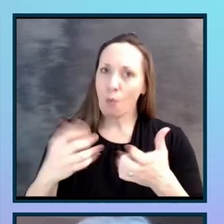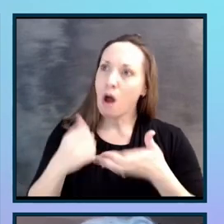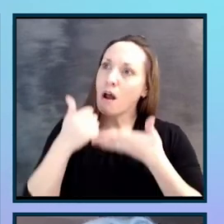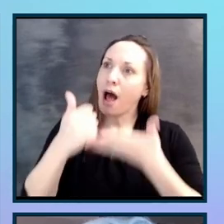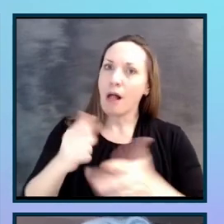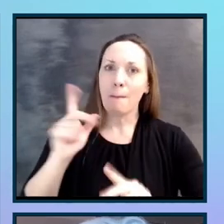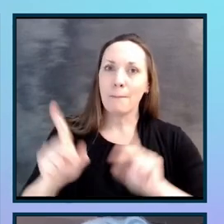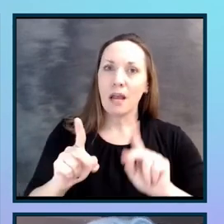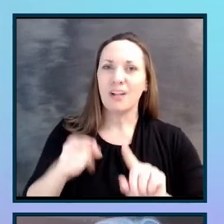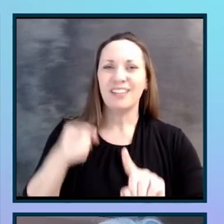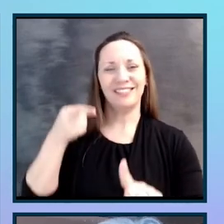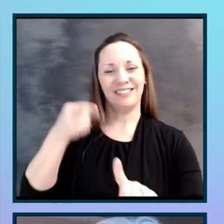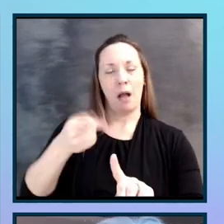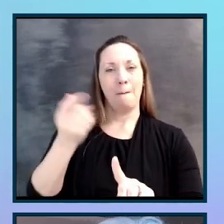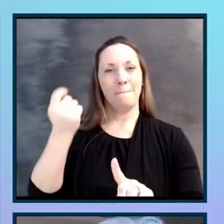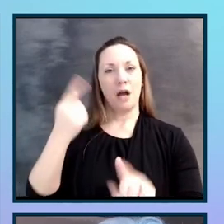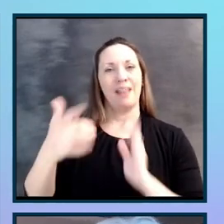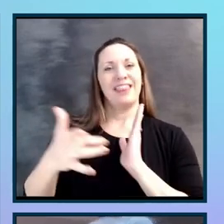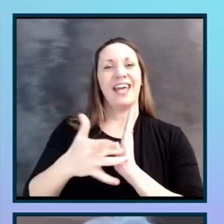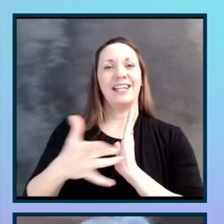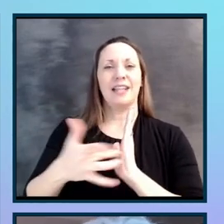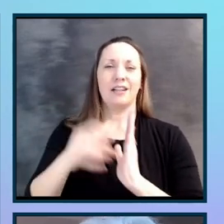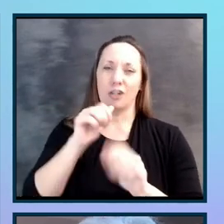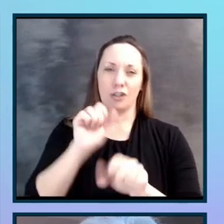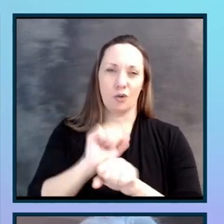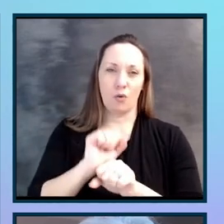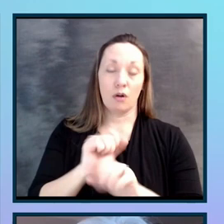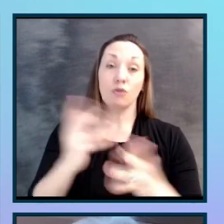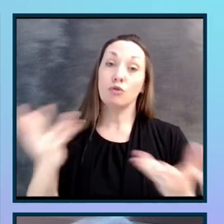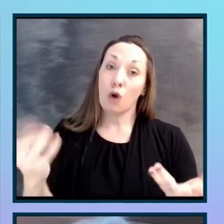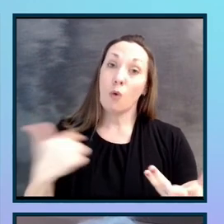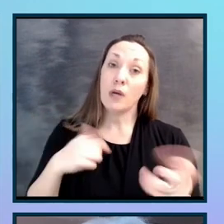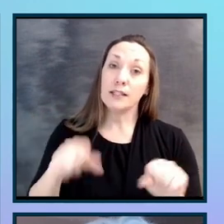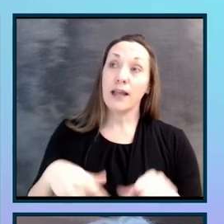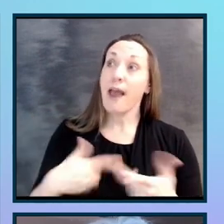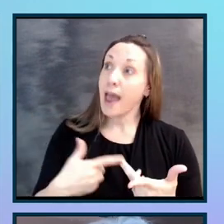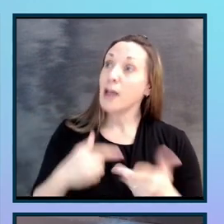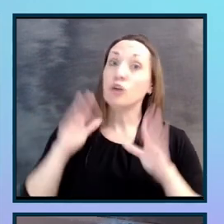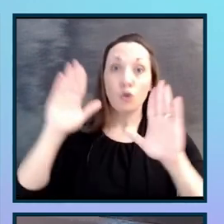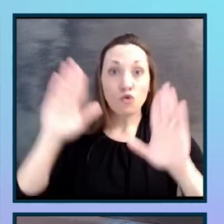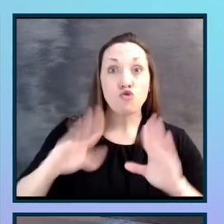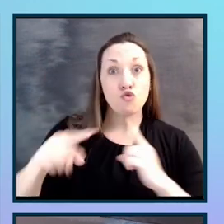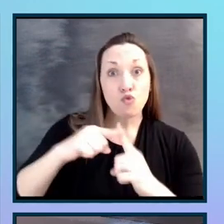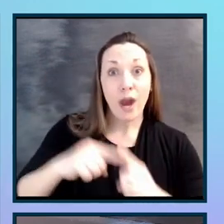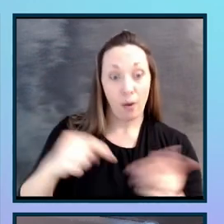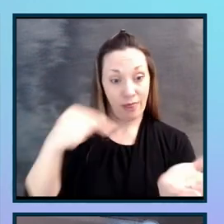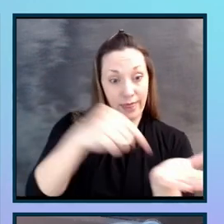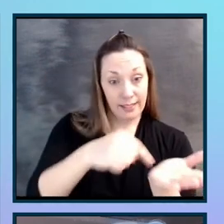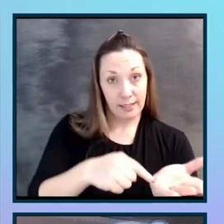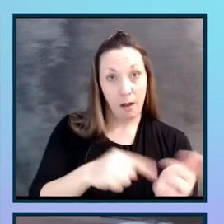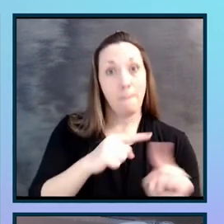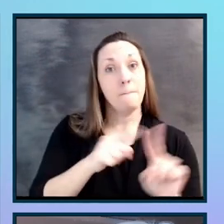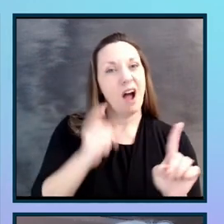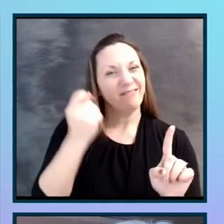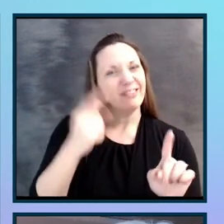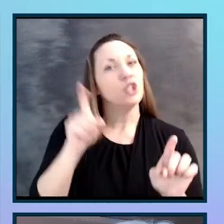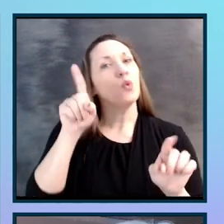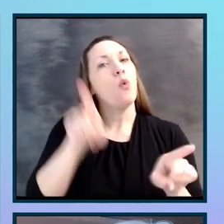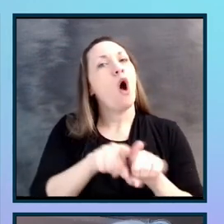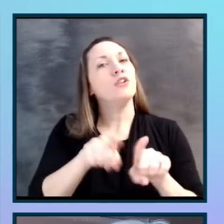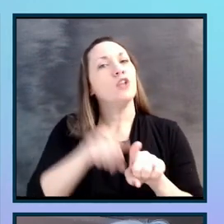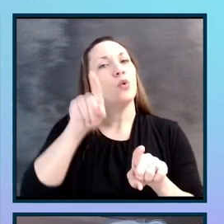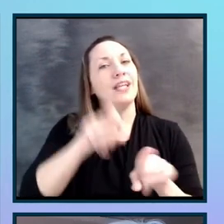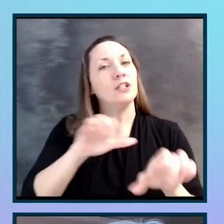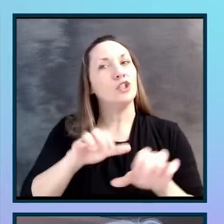but the technology doesn't work. So we can say, hey, you do a great job with this. You also need to do a great job with that. And the main